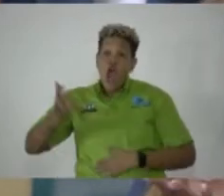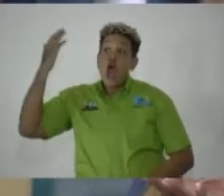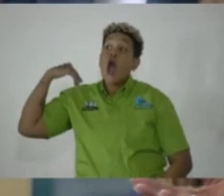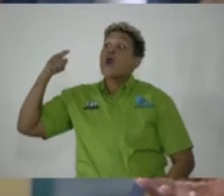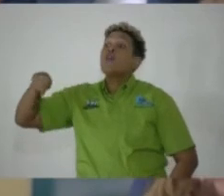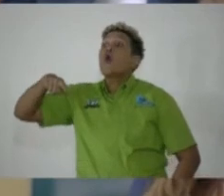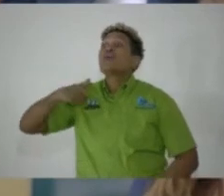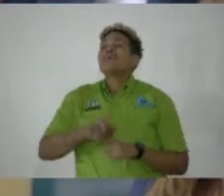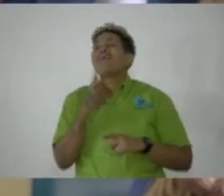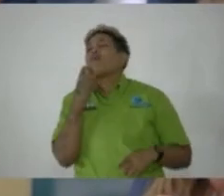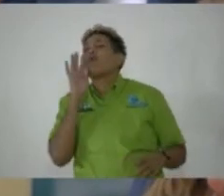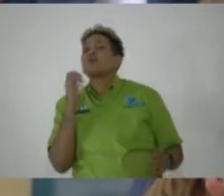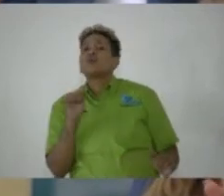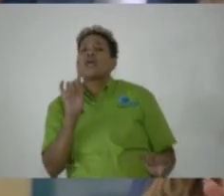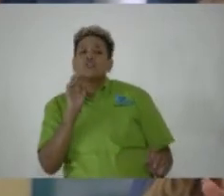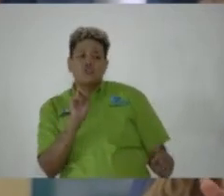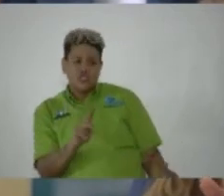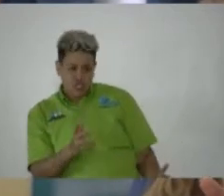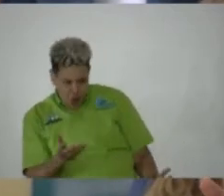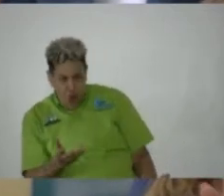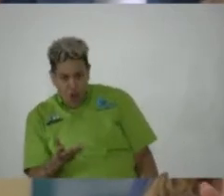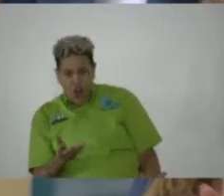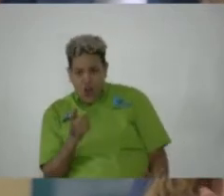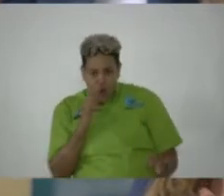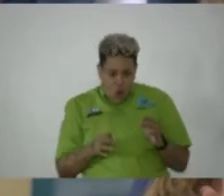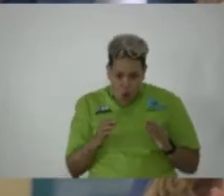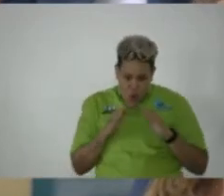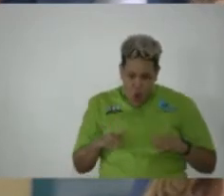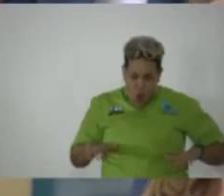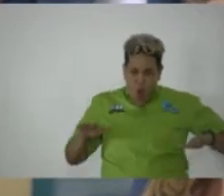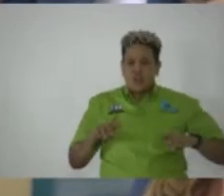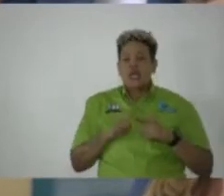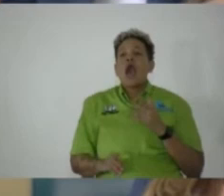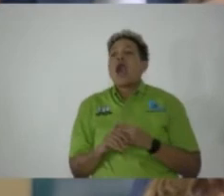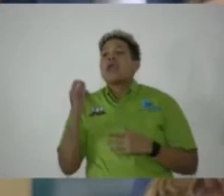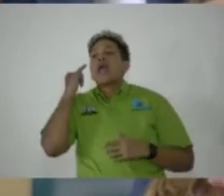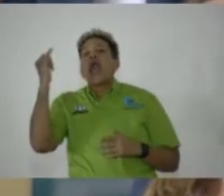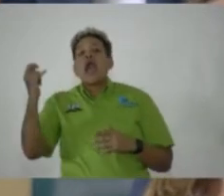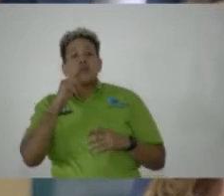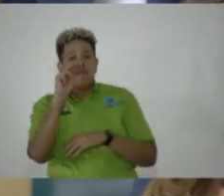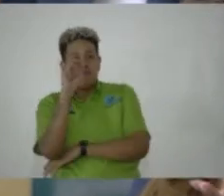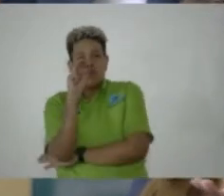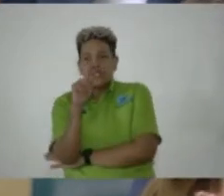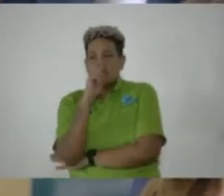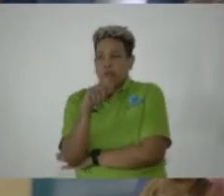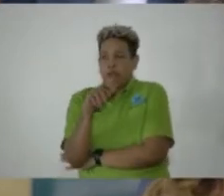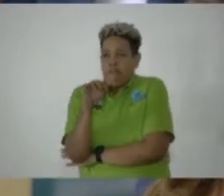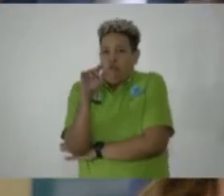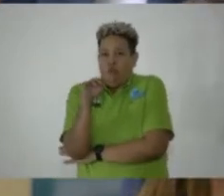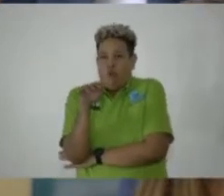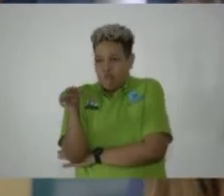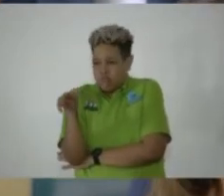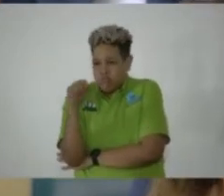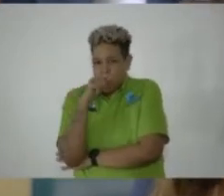those who tried to restore the courthouse and the idea of a museum was floated. But